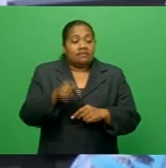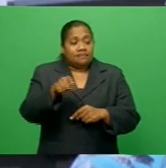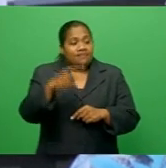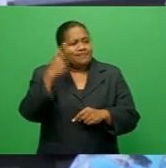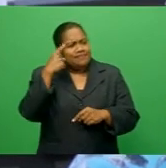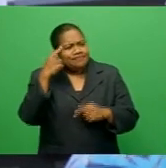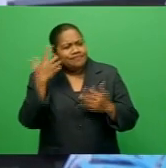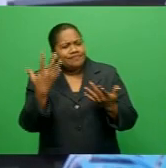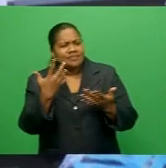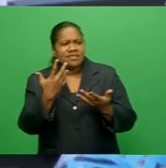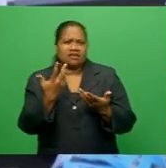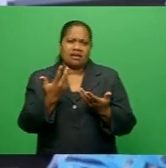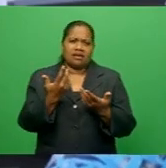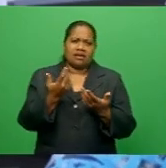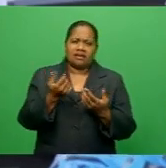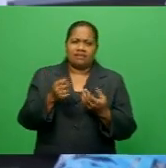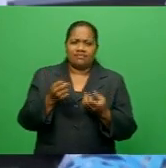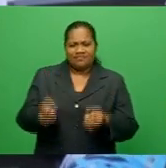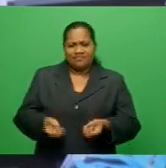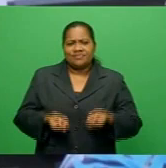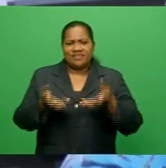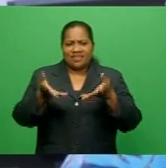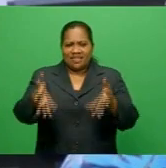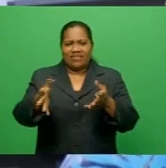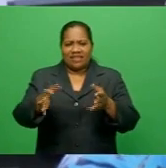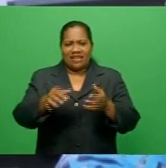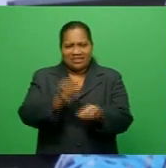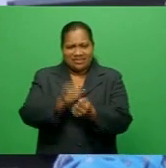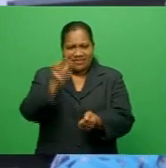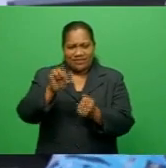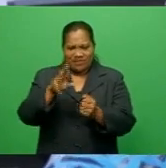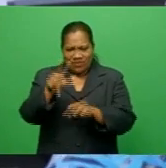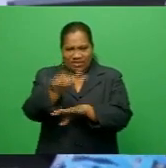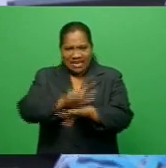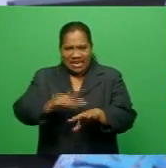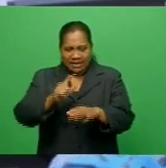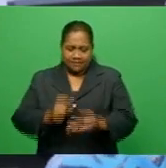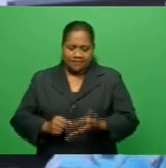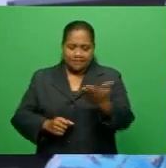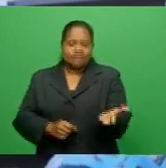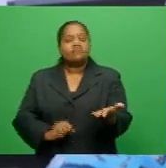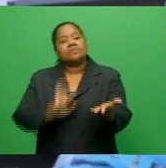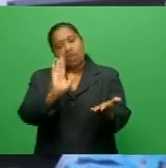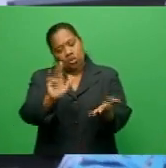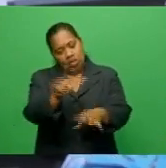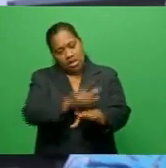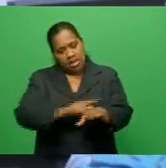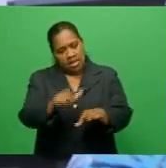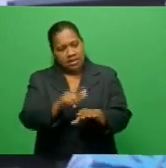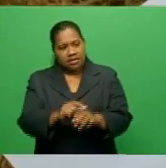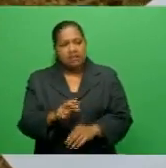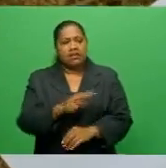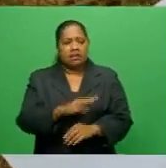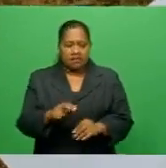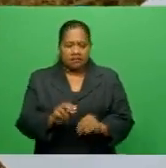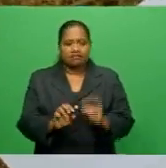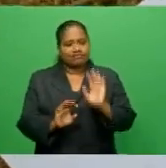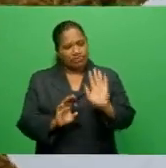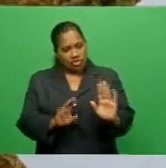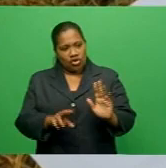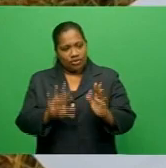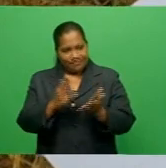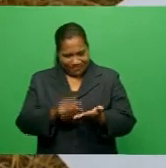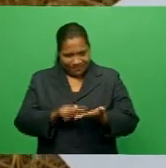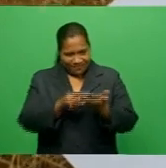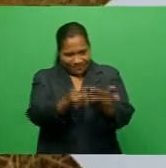title is like you just mark four pegs and then you say this is your piece of land and then this is your title. So